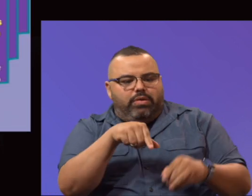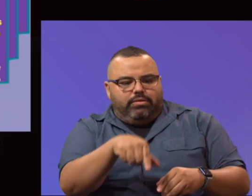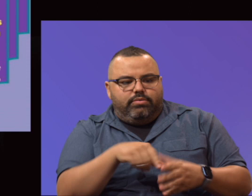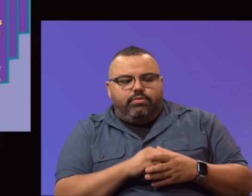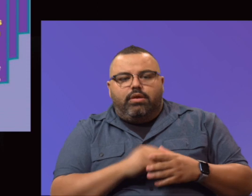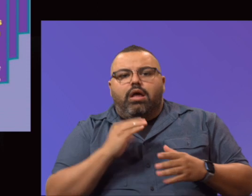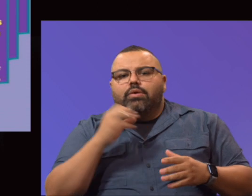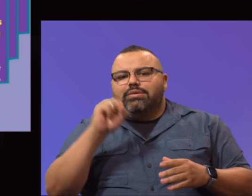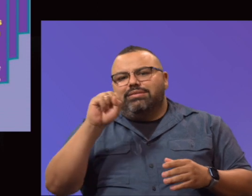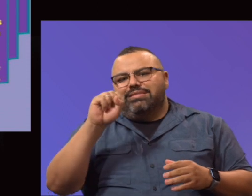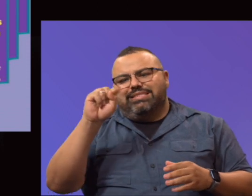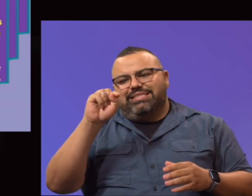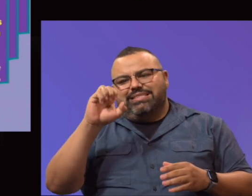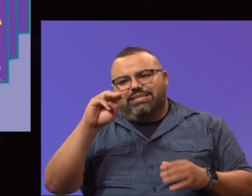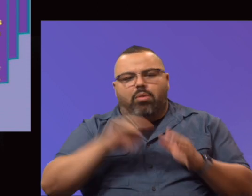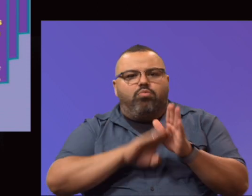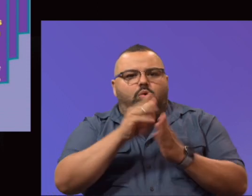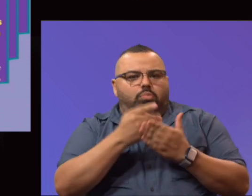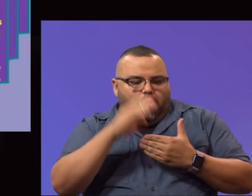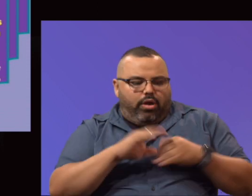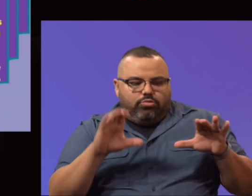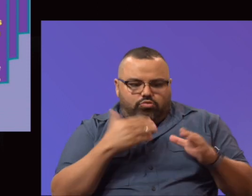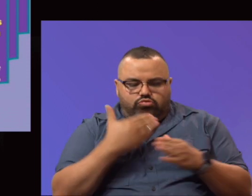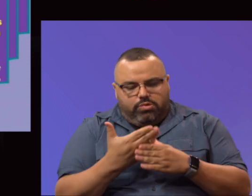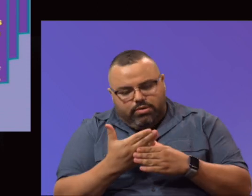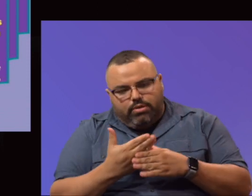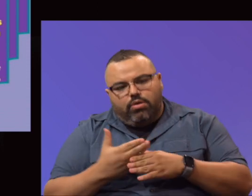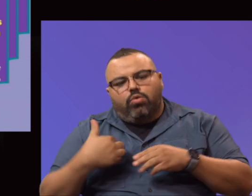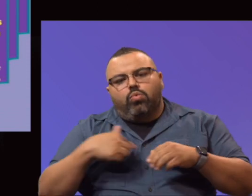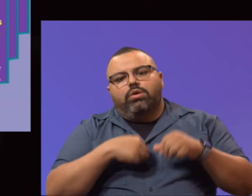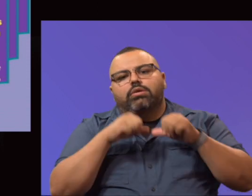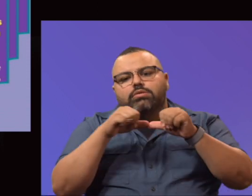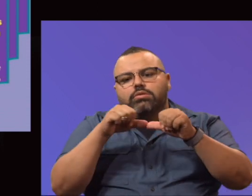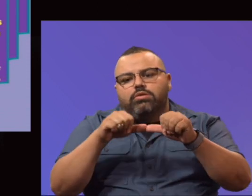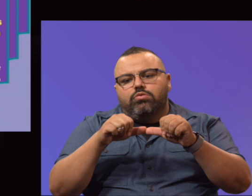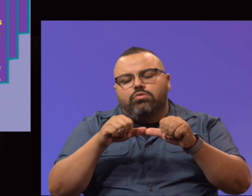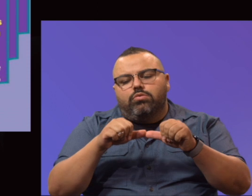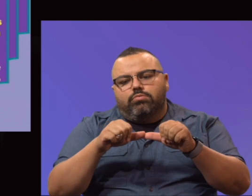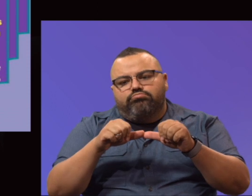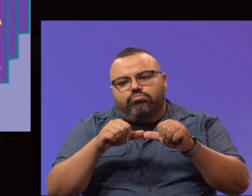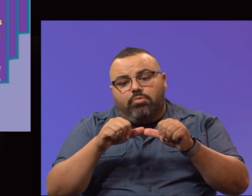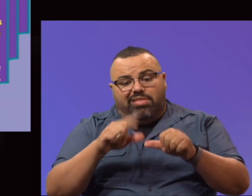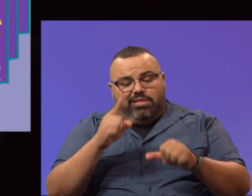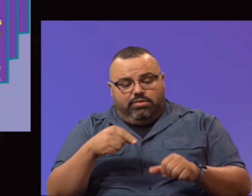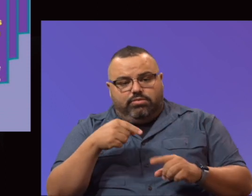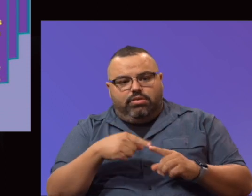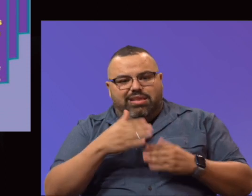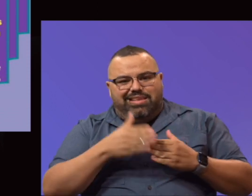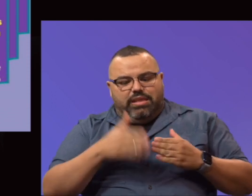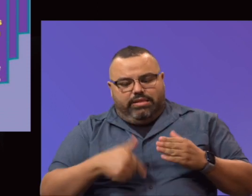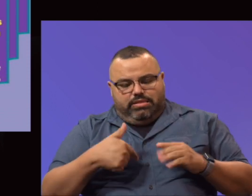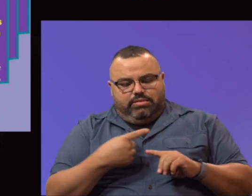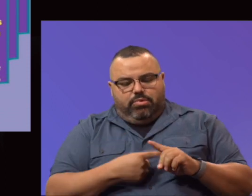Our STEM grow program continues to do great work. And we continue to move this forward. This one actually ends in